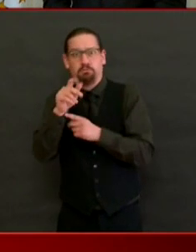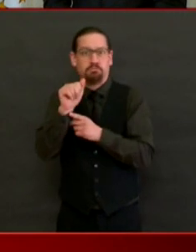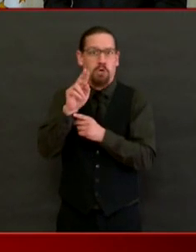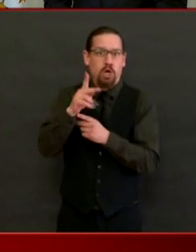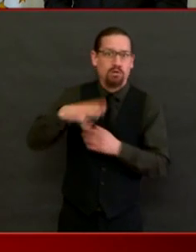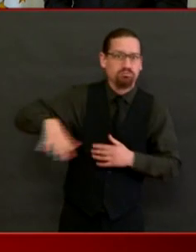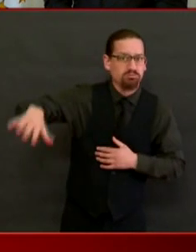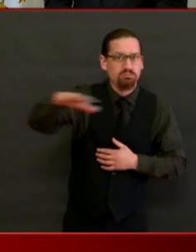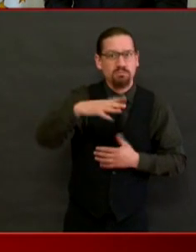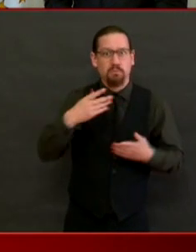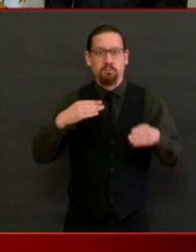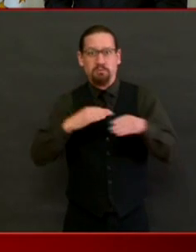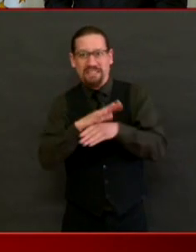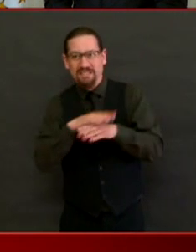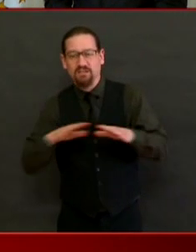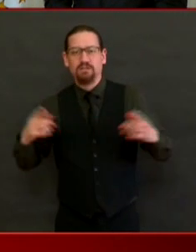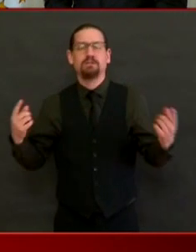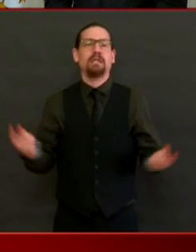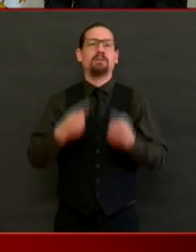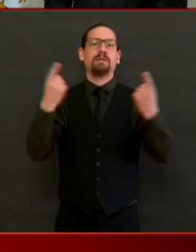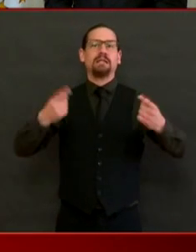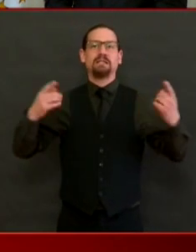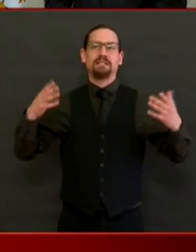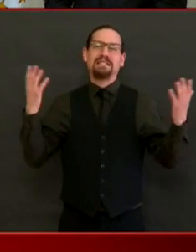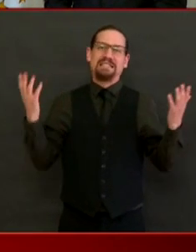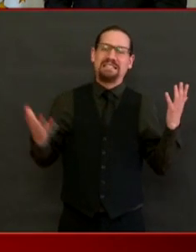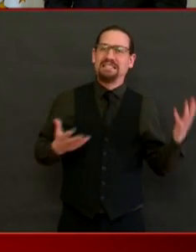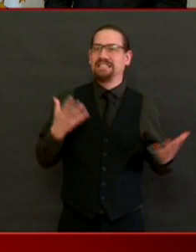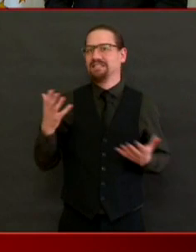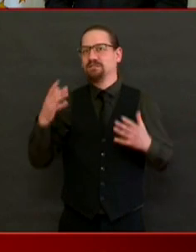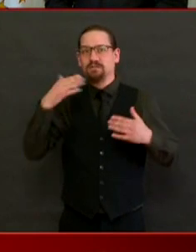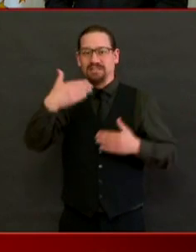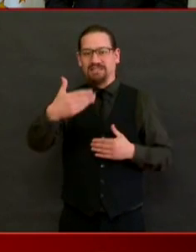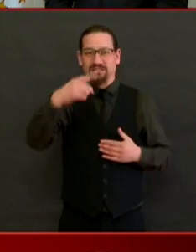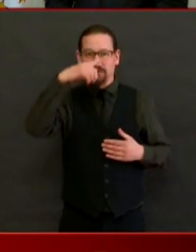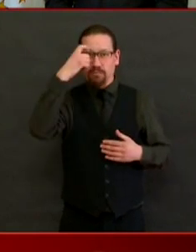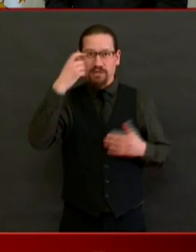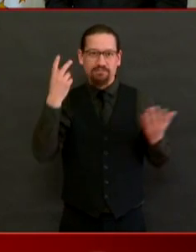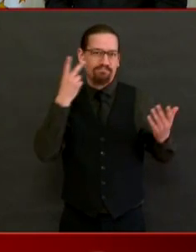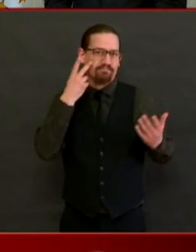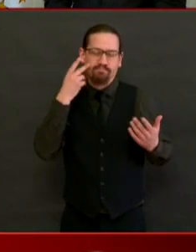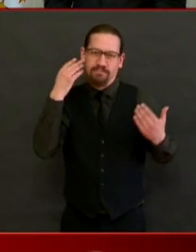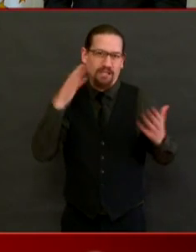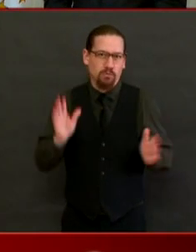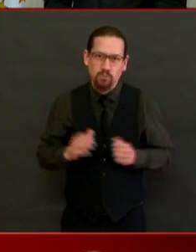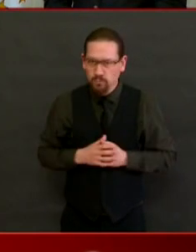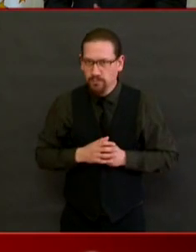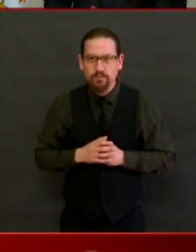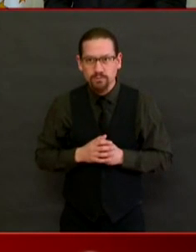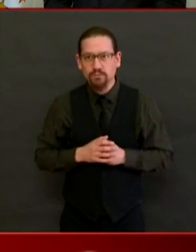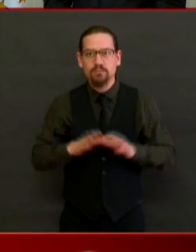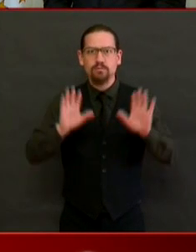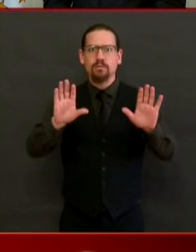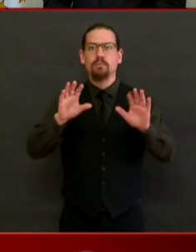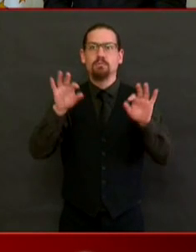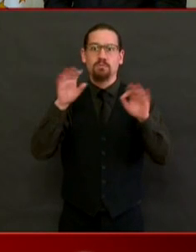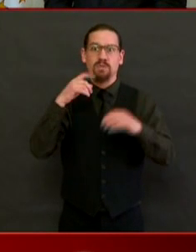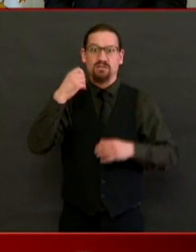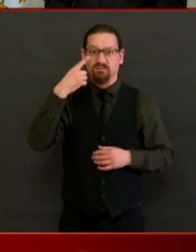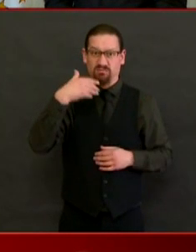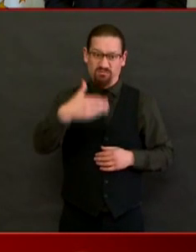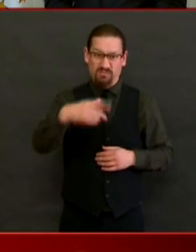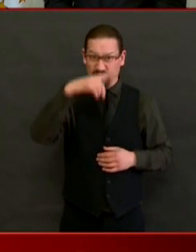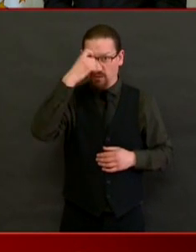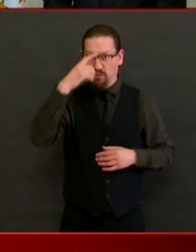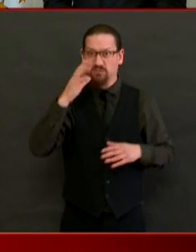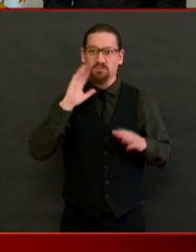somehow this summer. I'll leave it at that. We are still going to be under some restrictions